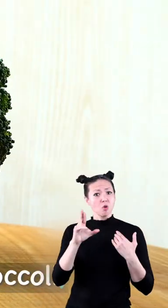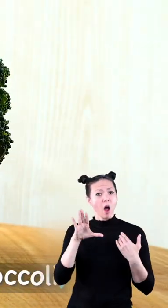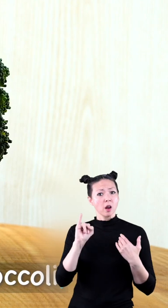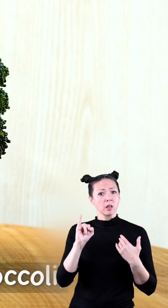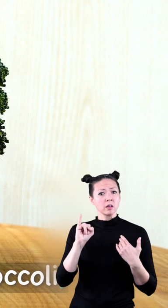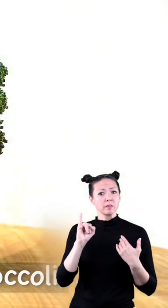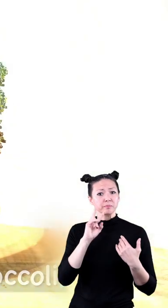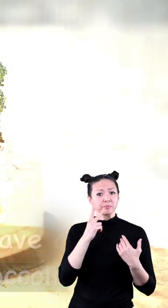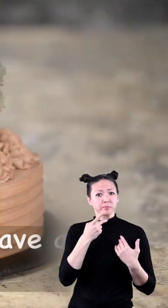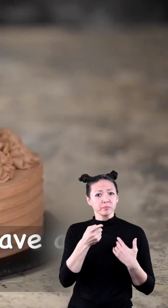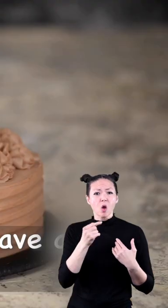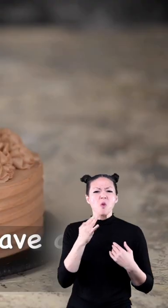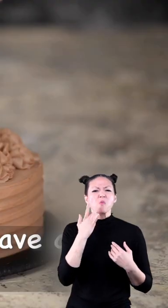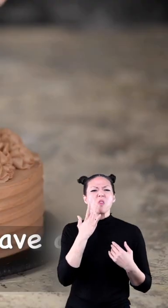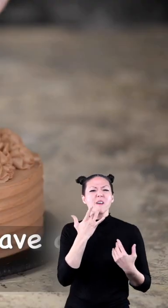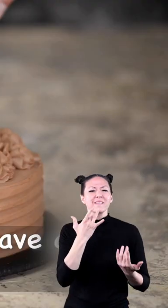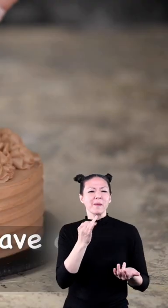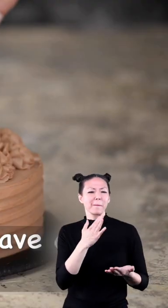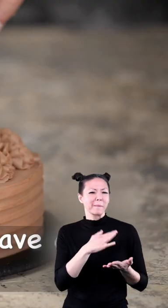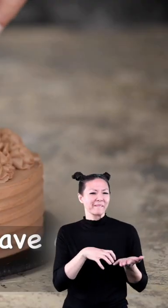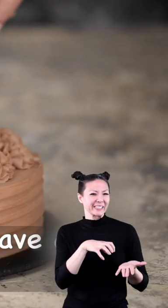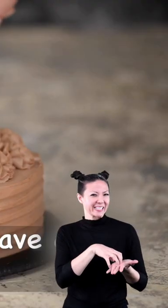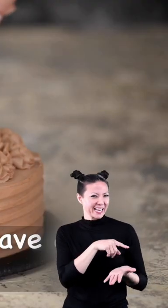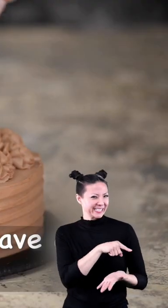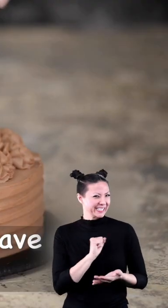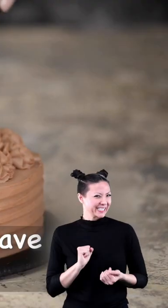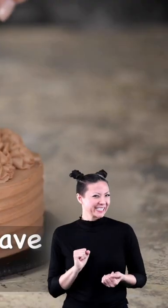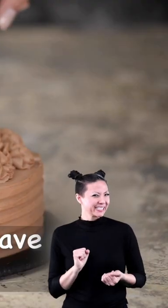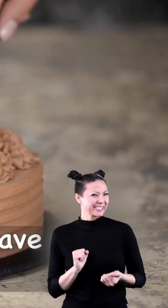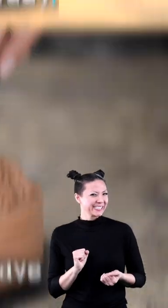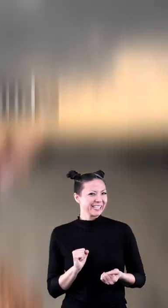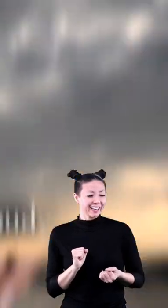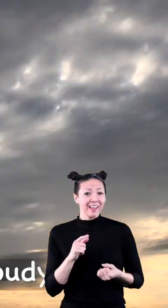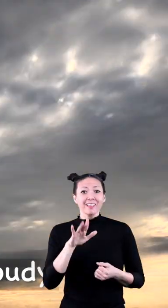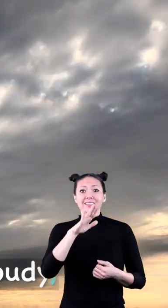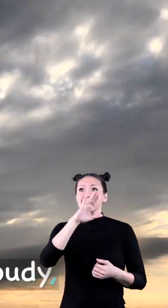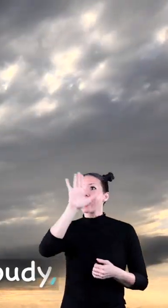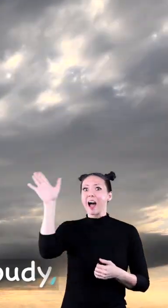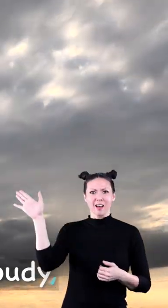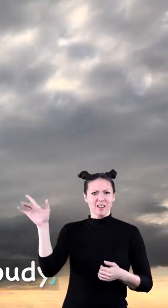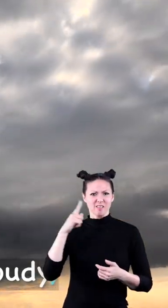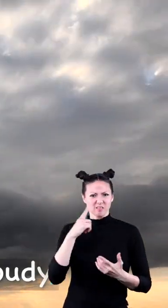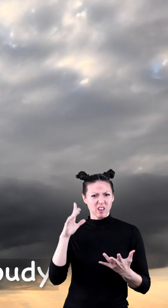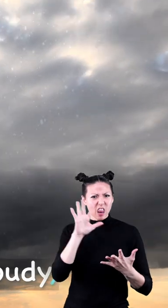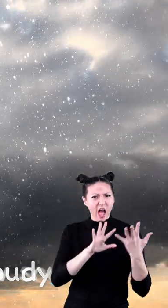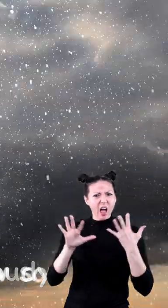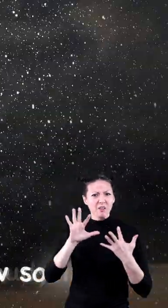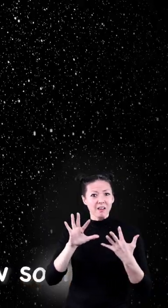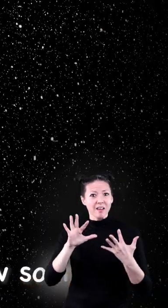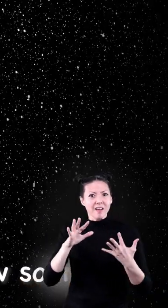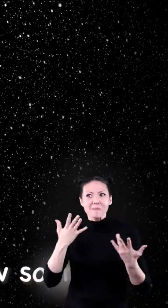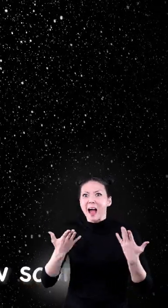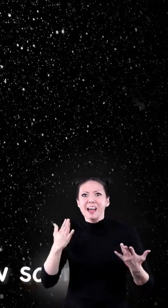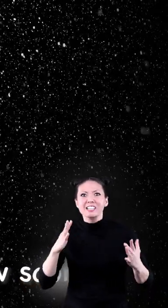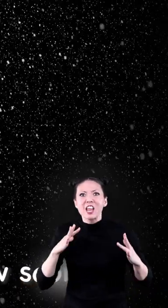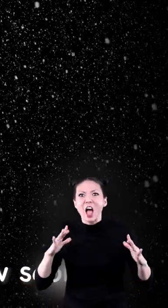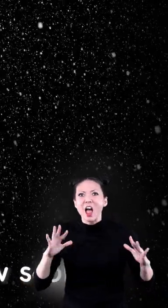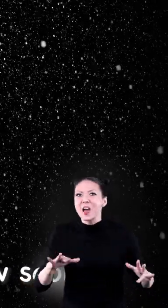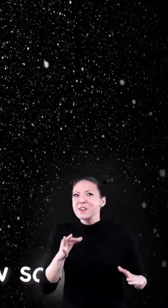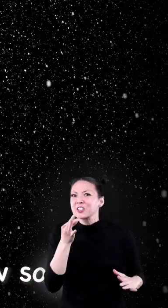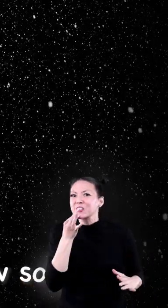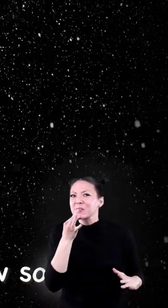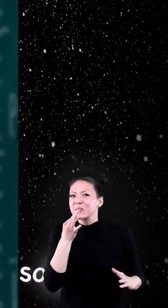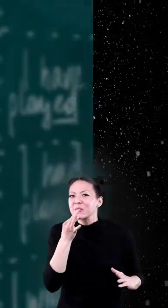do you want some broccoli or would you rather have a piece of cake the sky is getting cloudy so i think it might